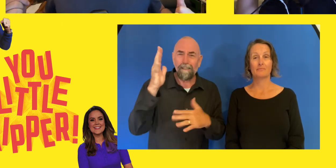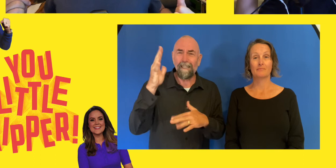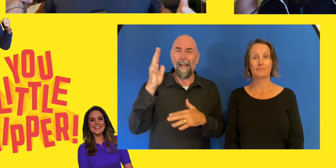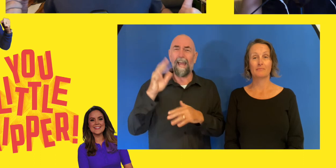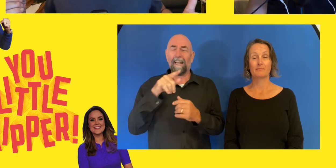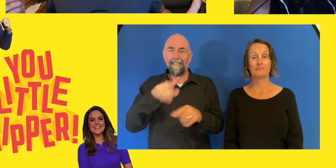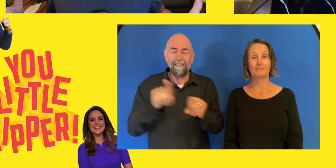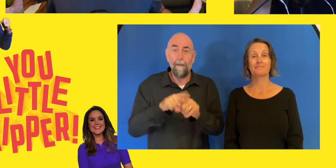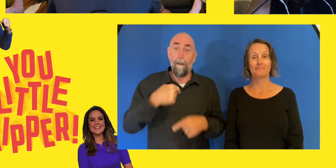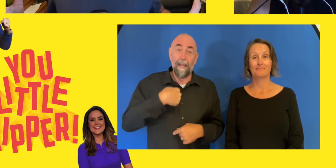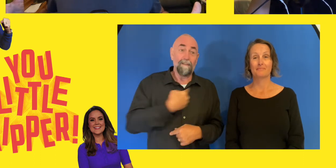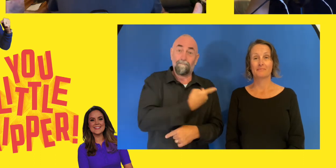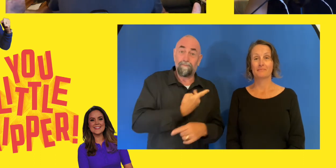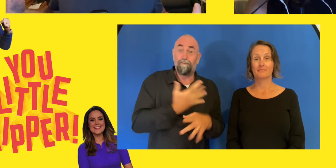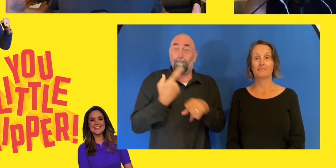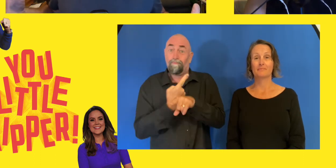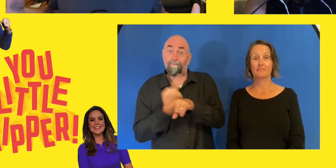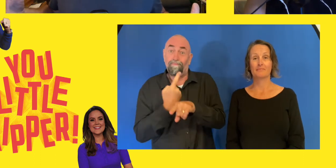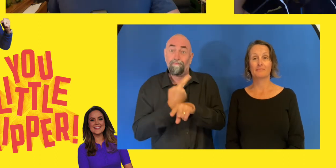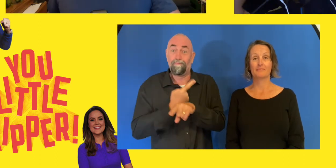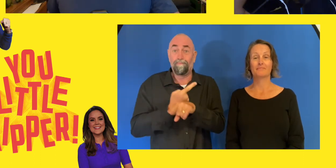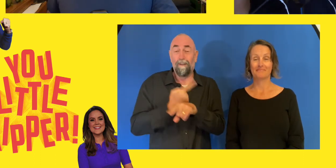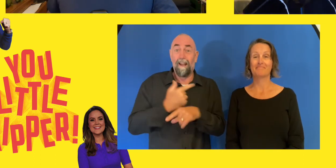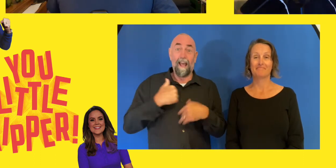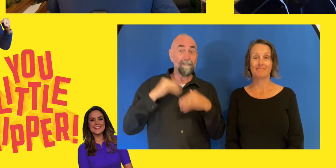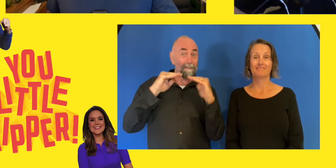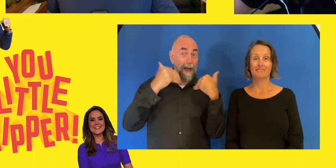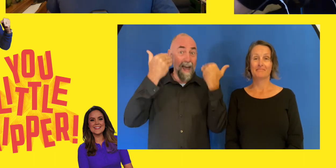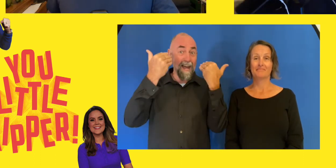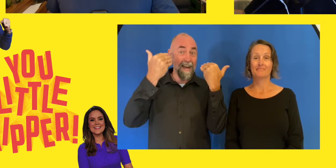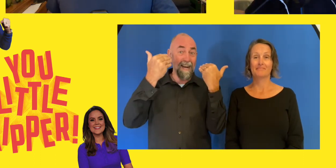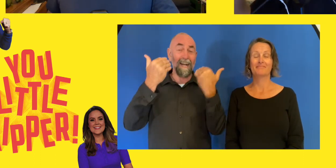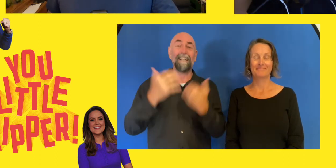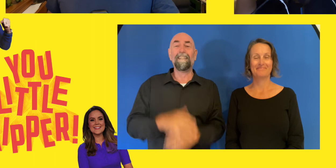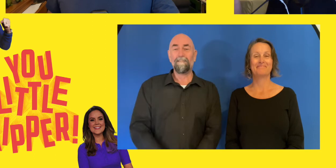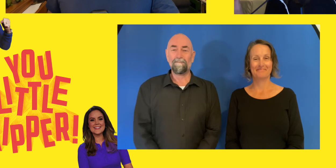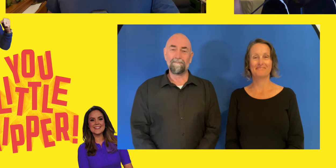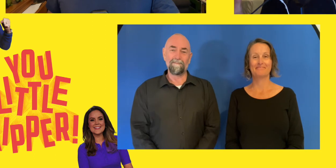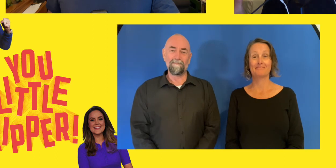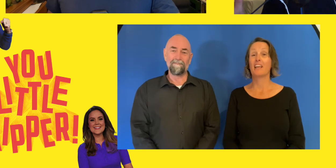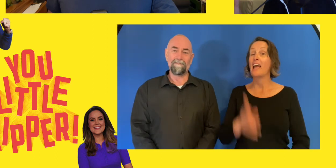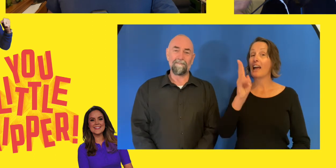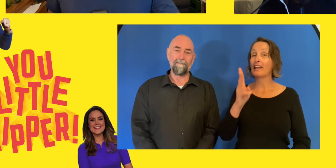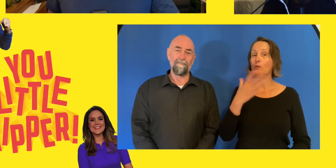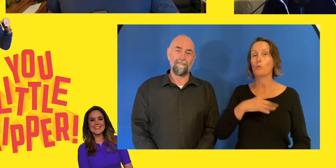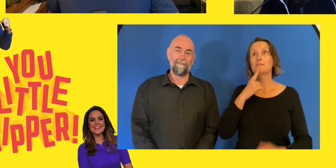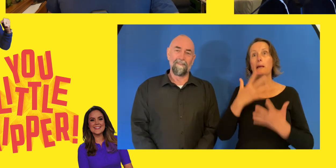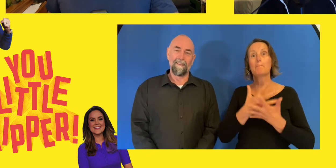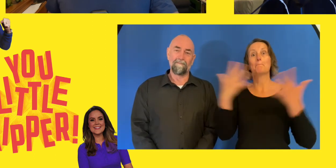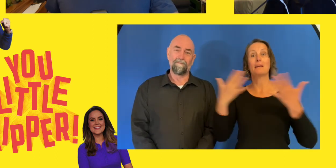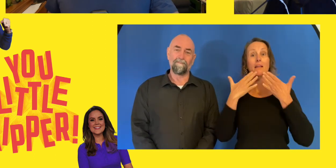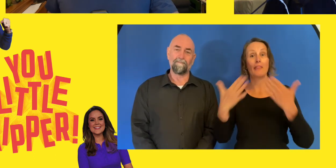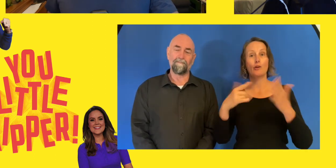uh, uh, Just feels. Well, again, we have to say the biggest thank you to Toyota